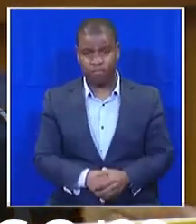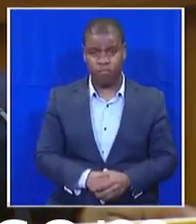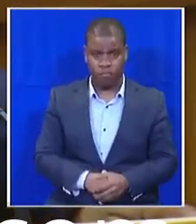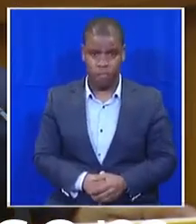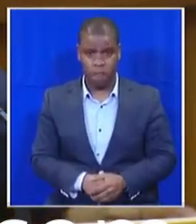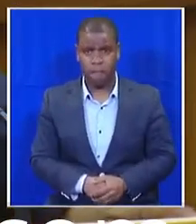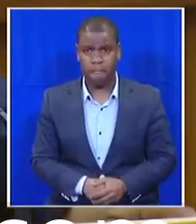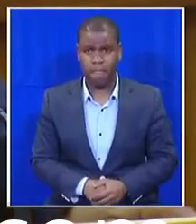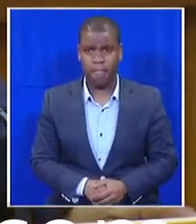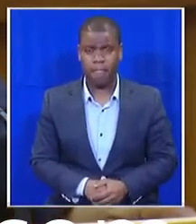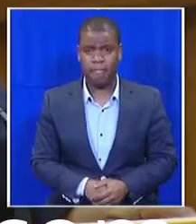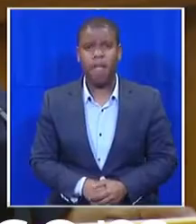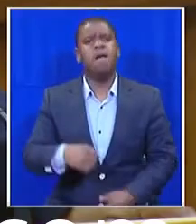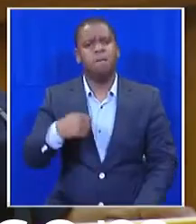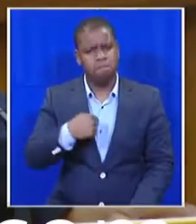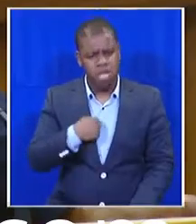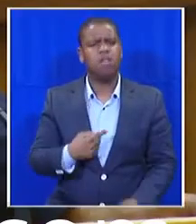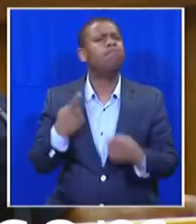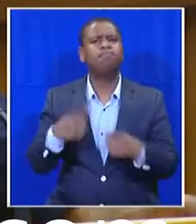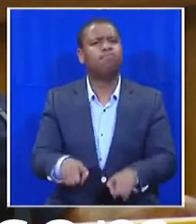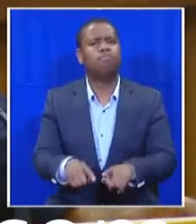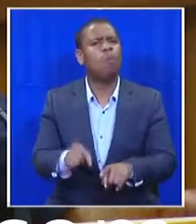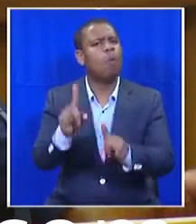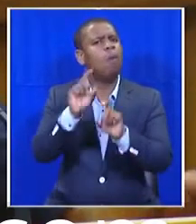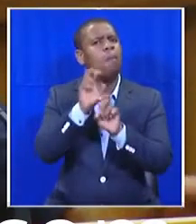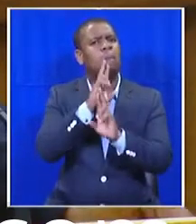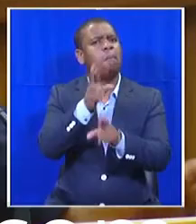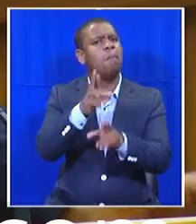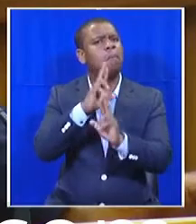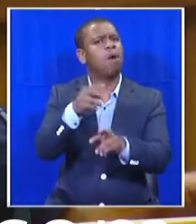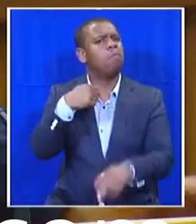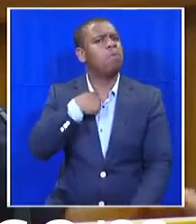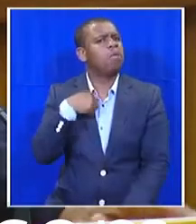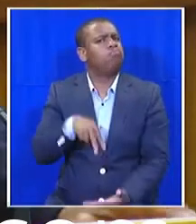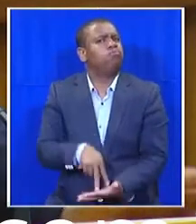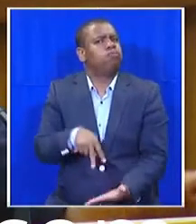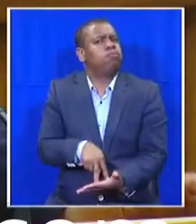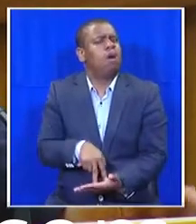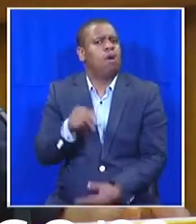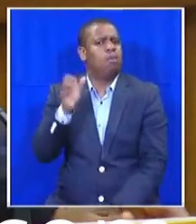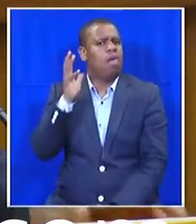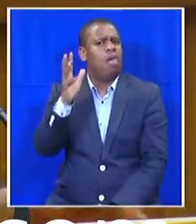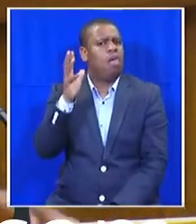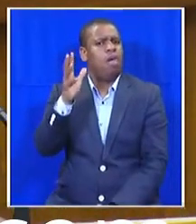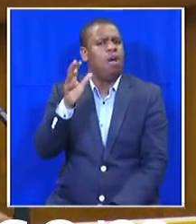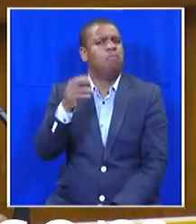Because instead of answering questions, I sit here being called a criminal, a thief.